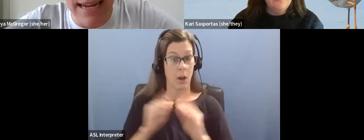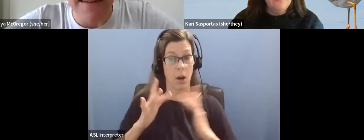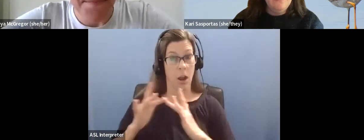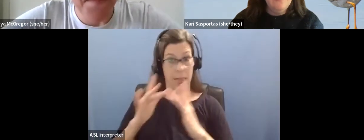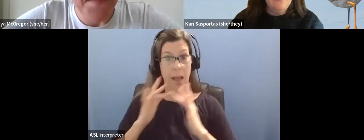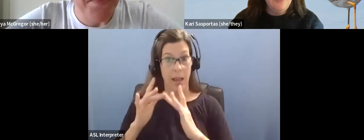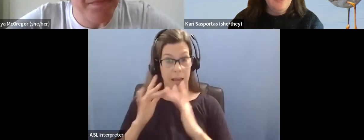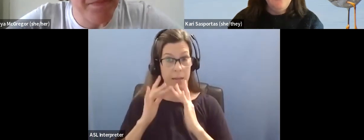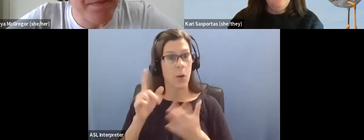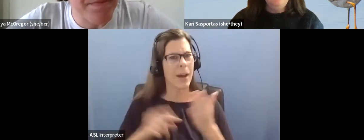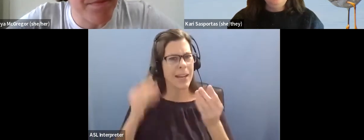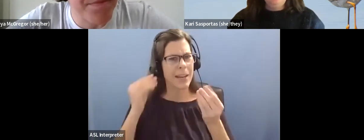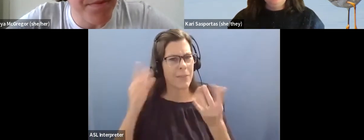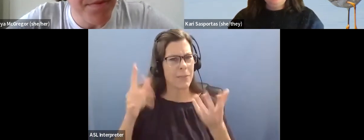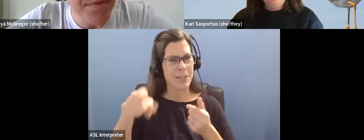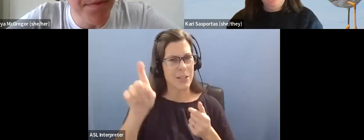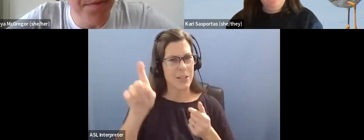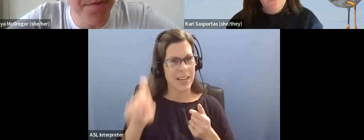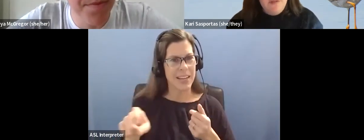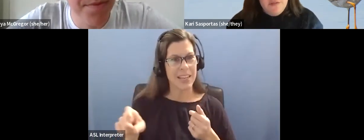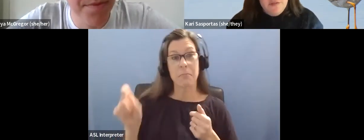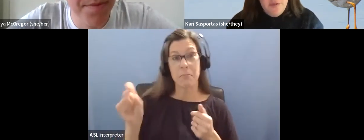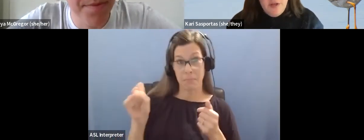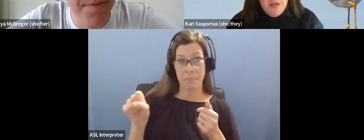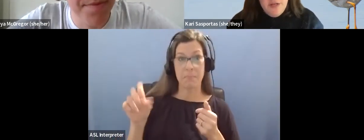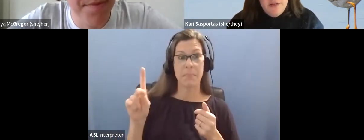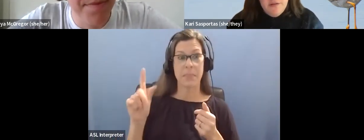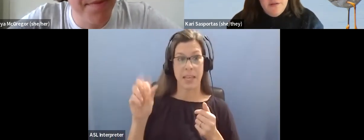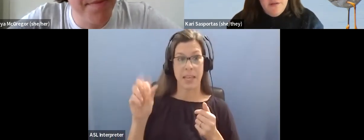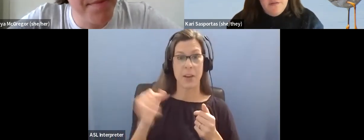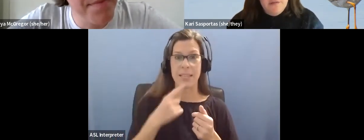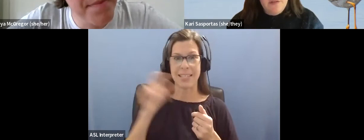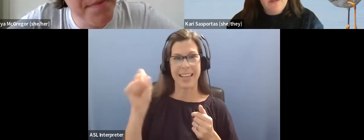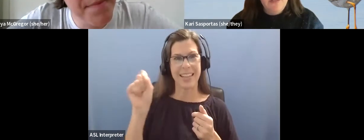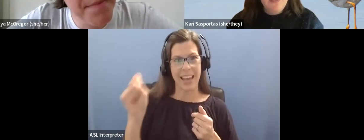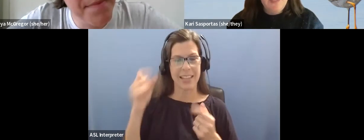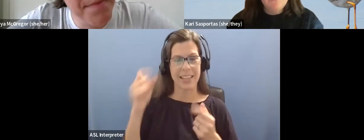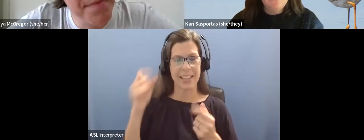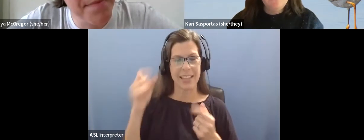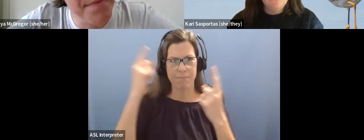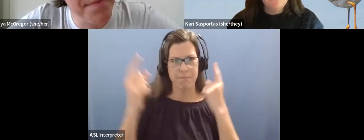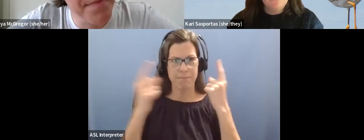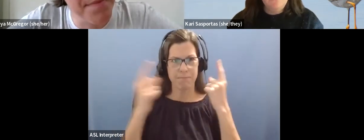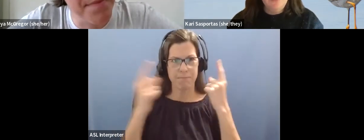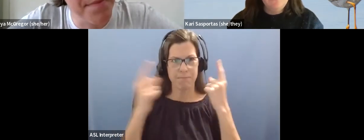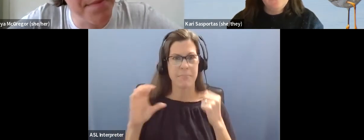some of the accommodations that, that you need? Yeah. So I've given this some thought and definitely captions